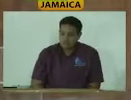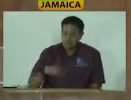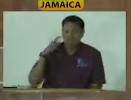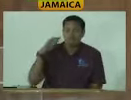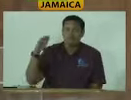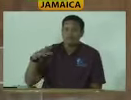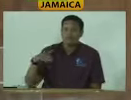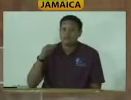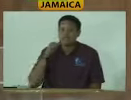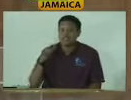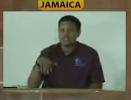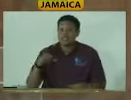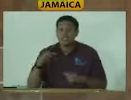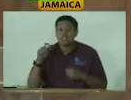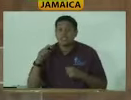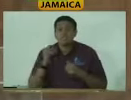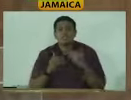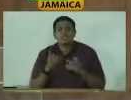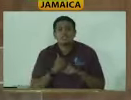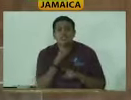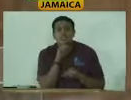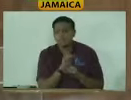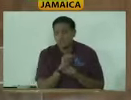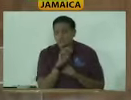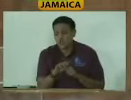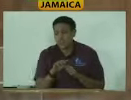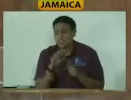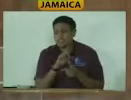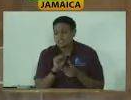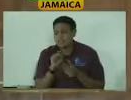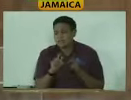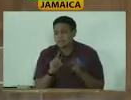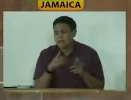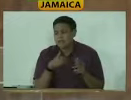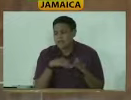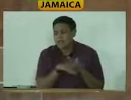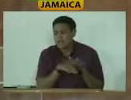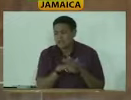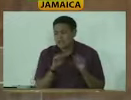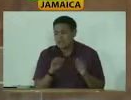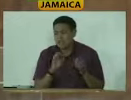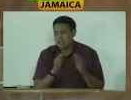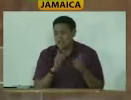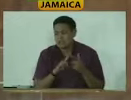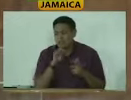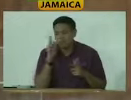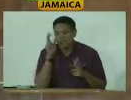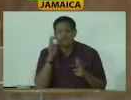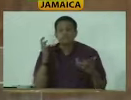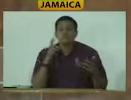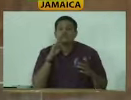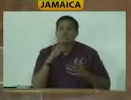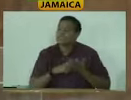take the necessary steps that are to ensure that disabled persons can come here and listen to what's